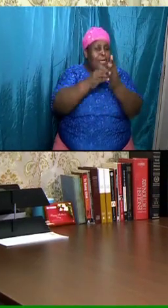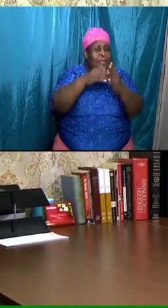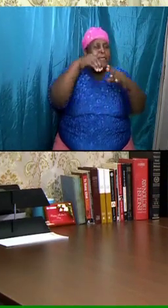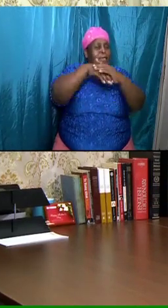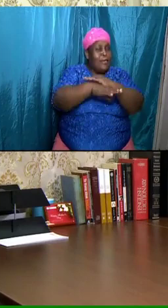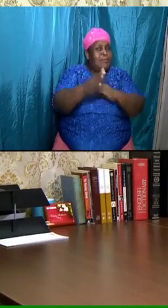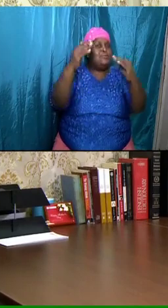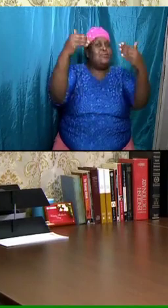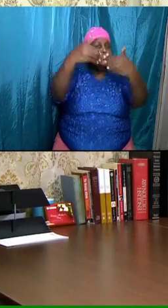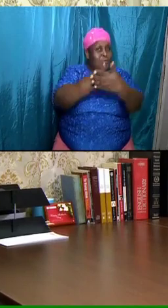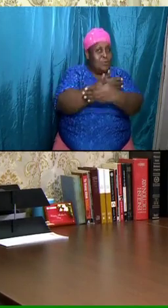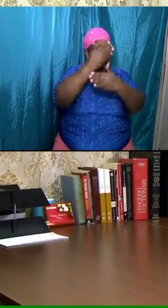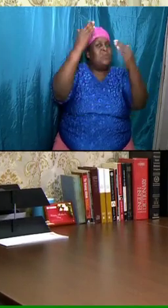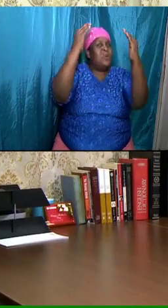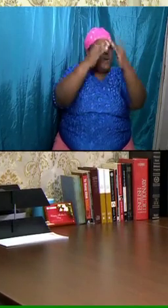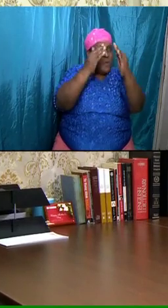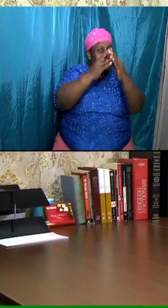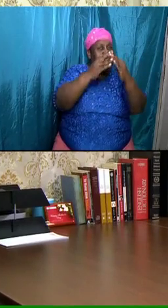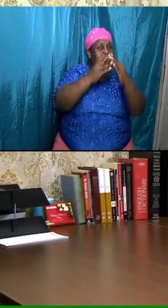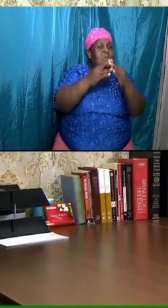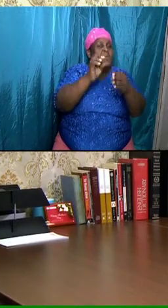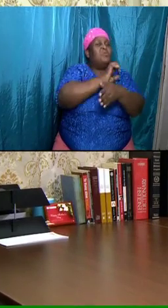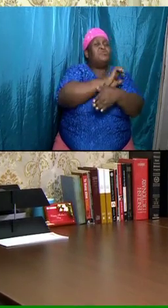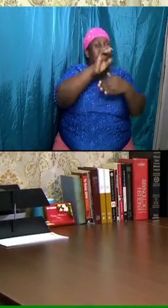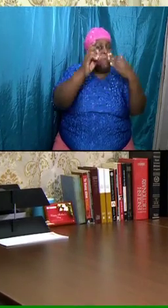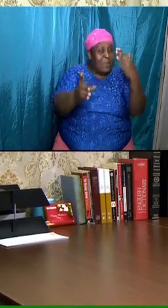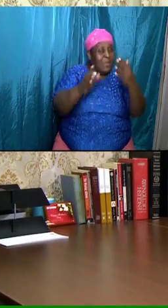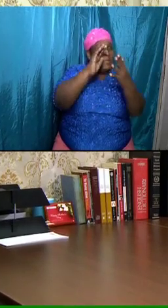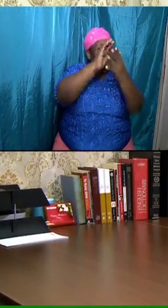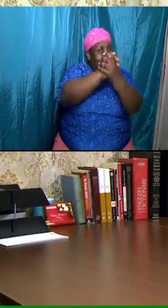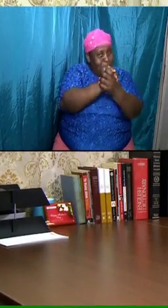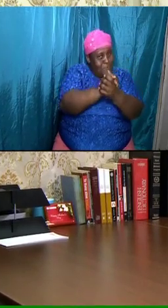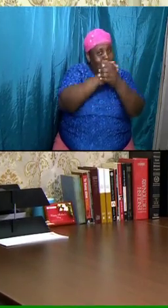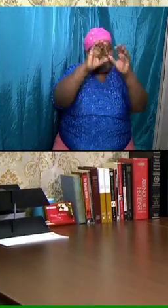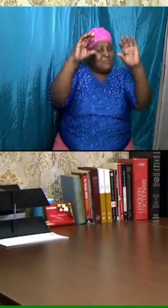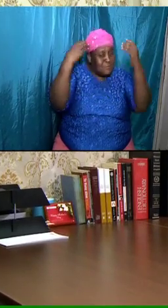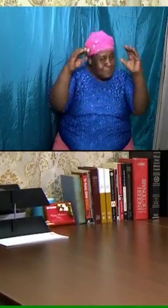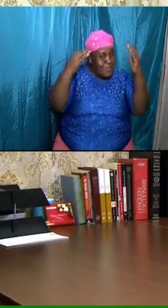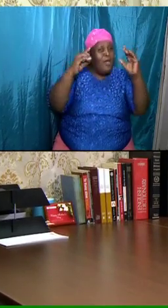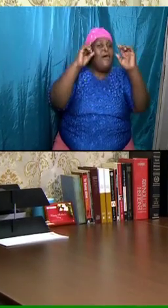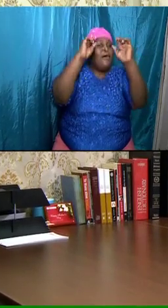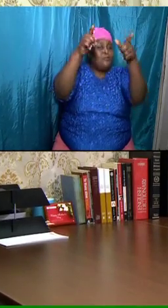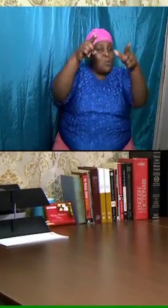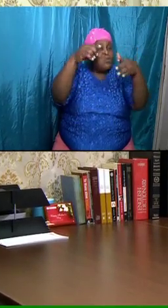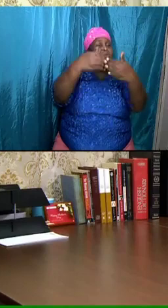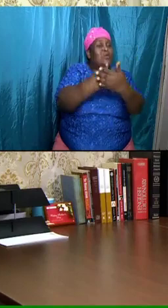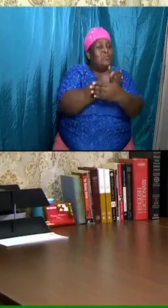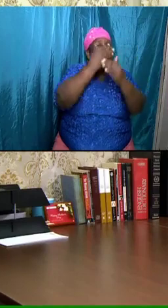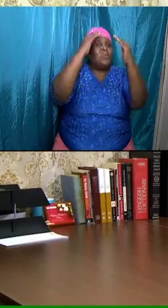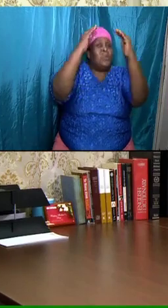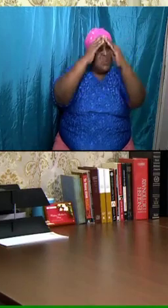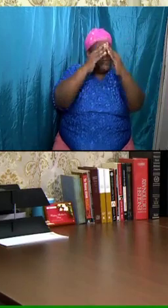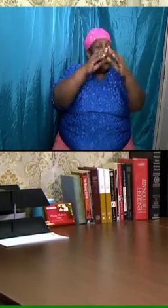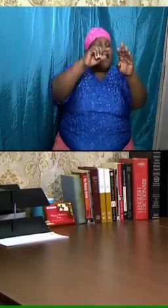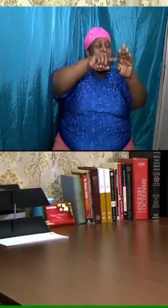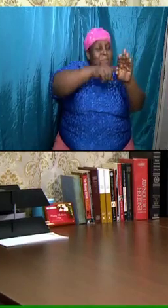house they will complete the marriage ceremony they would then go to the new house and they would start their life together